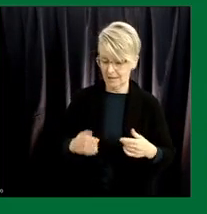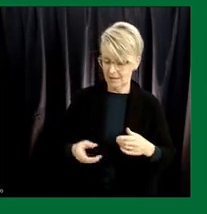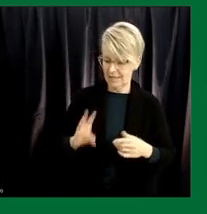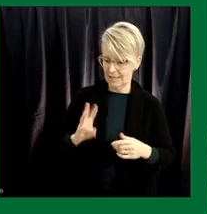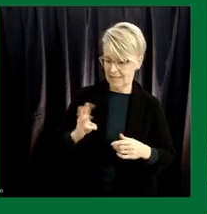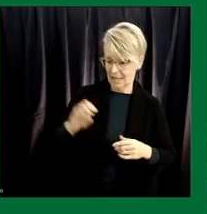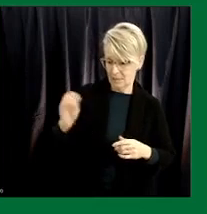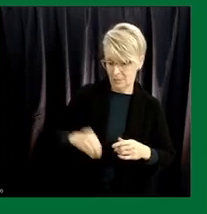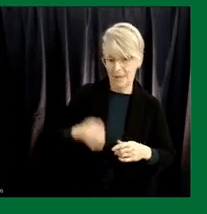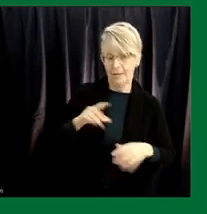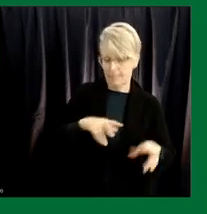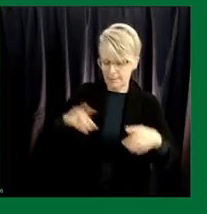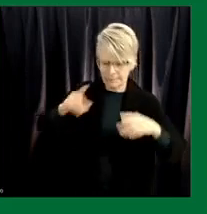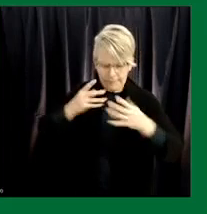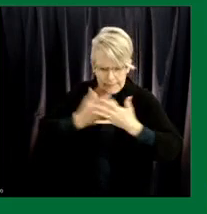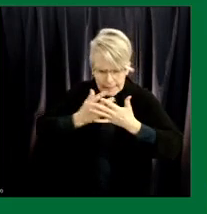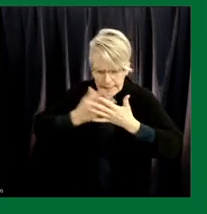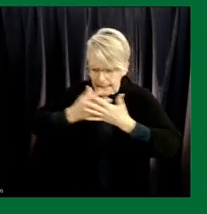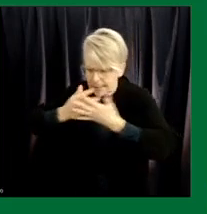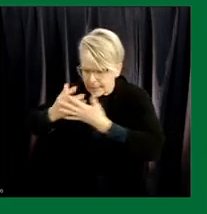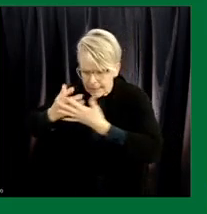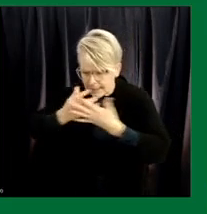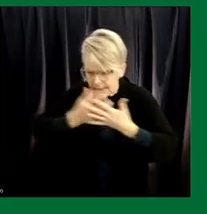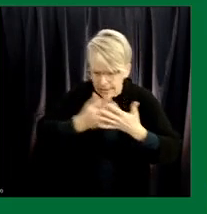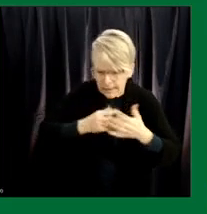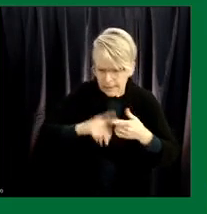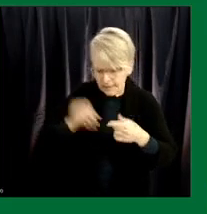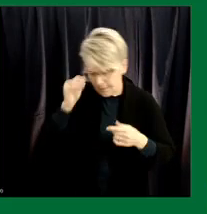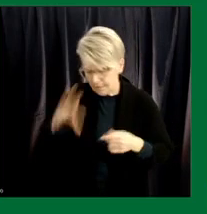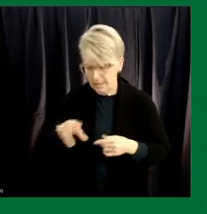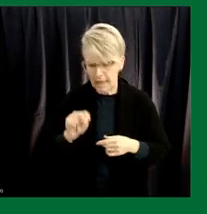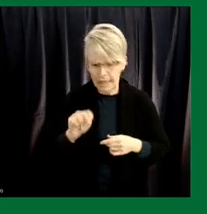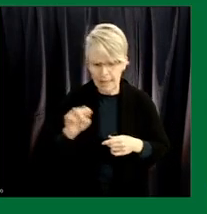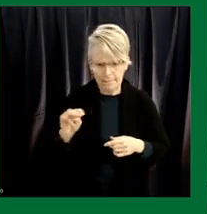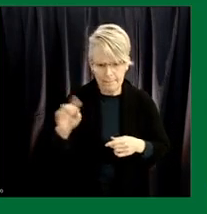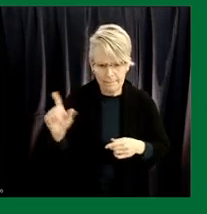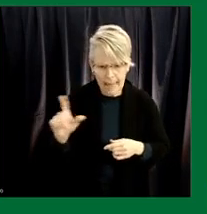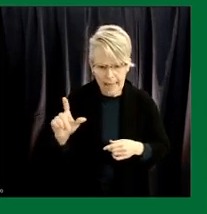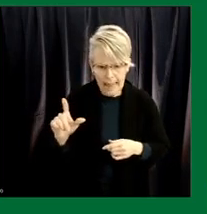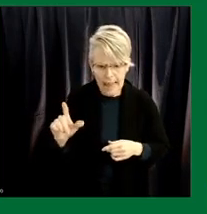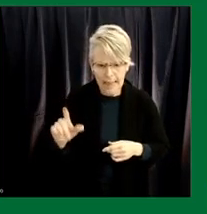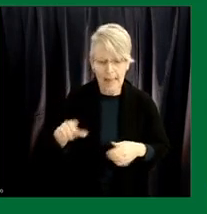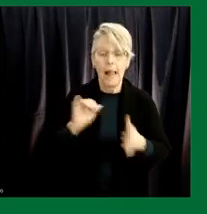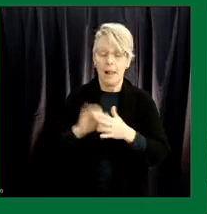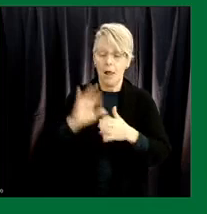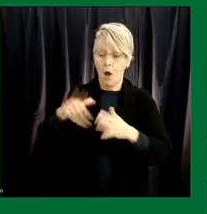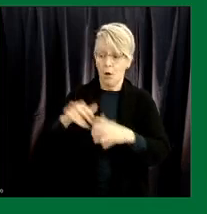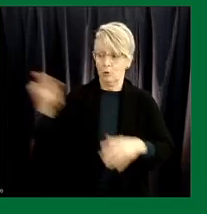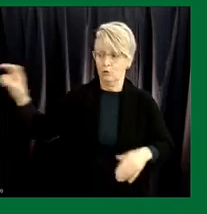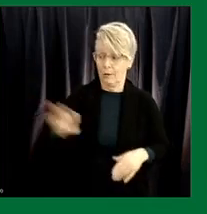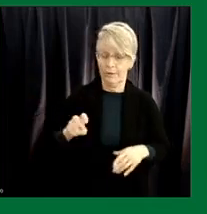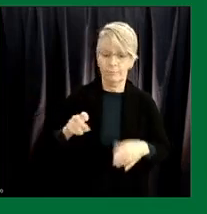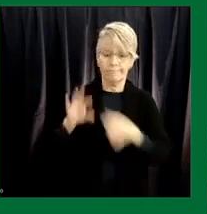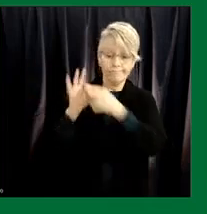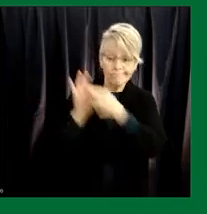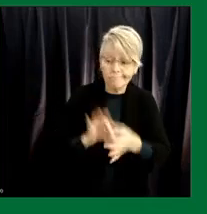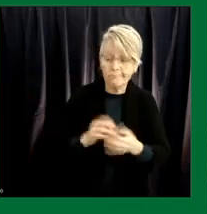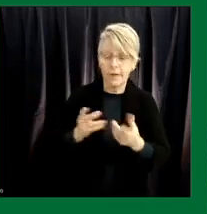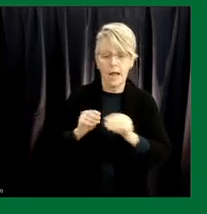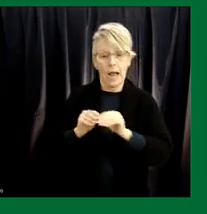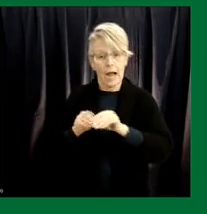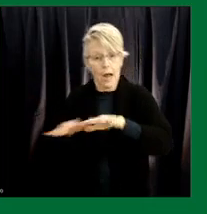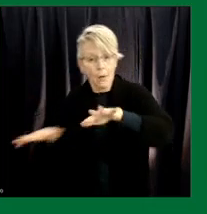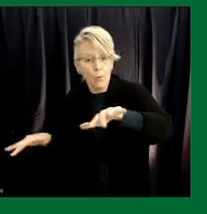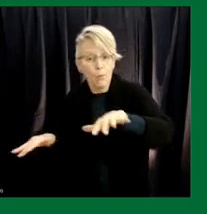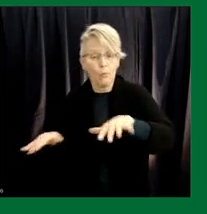screened for range of concern by referring them to nml and all travel related cases outbreaks uh uh